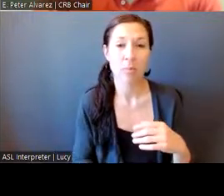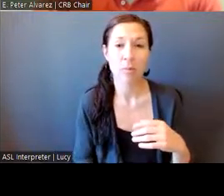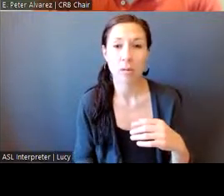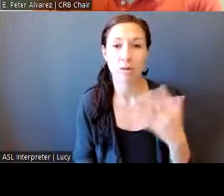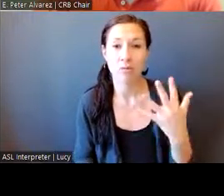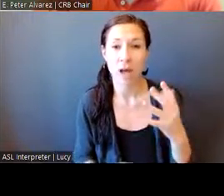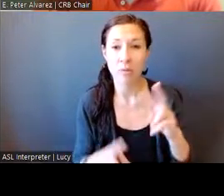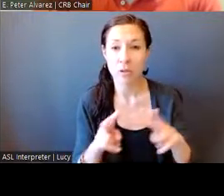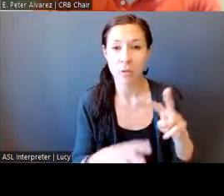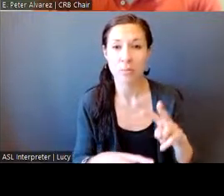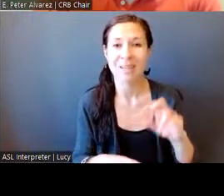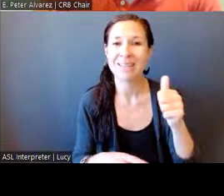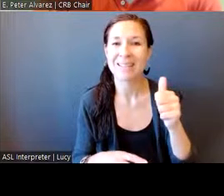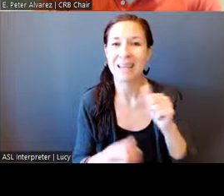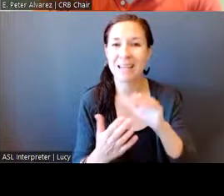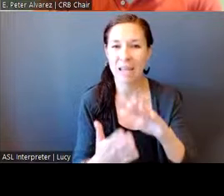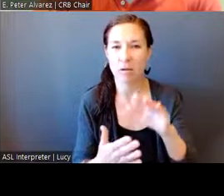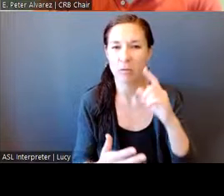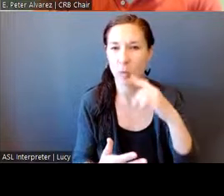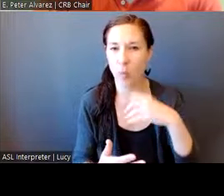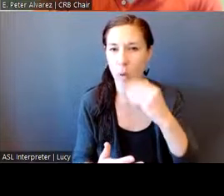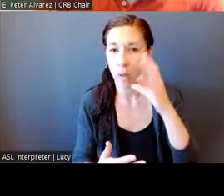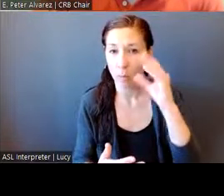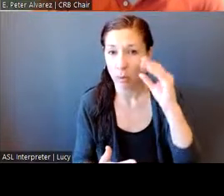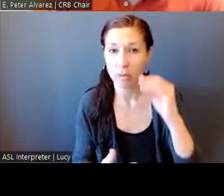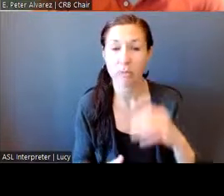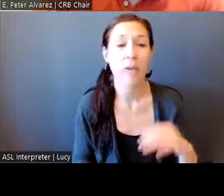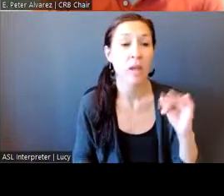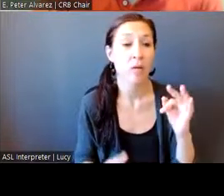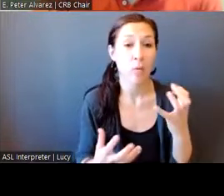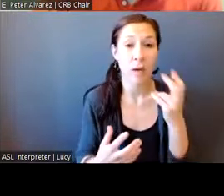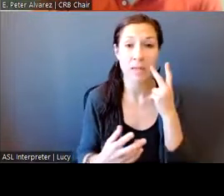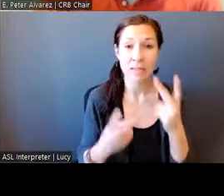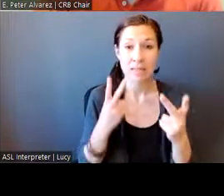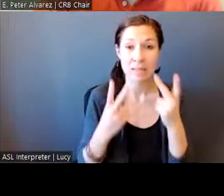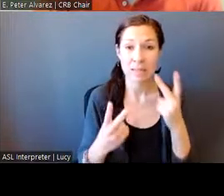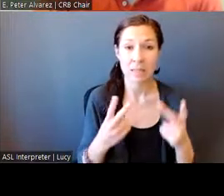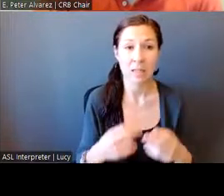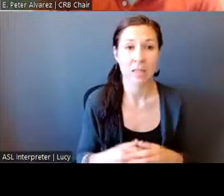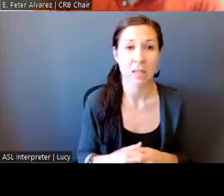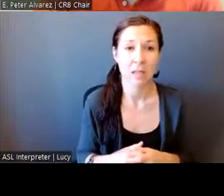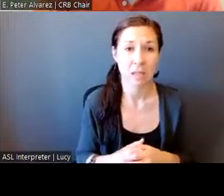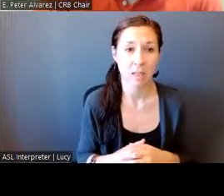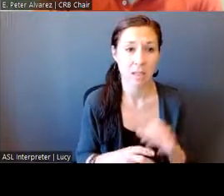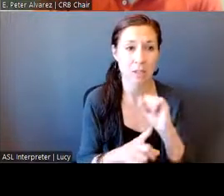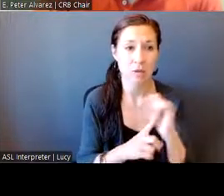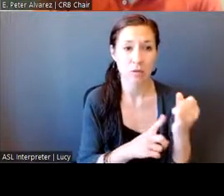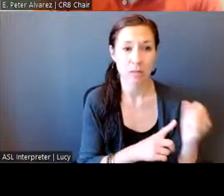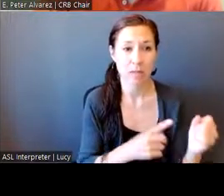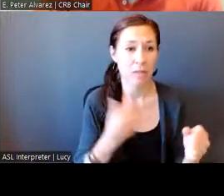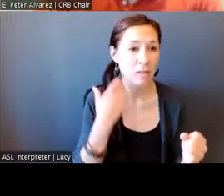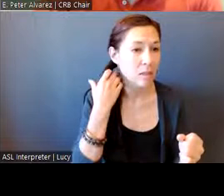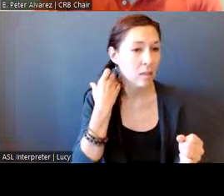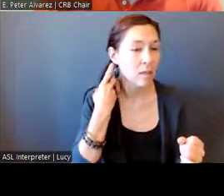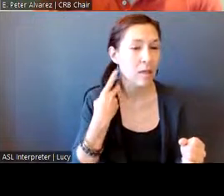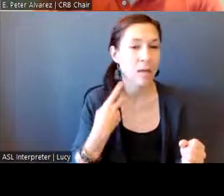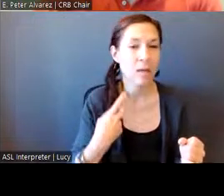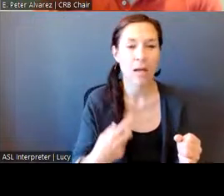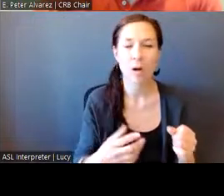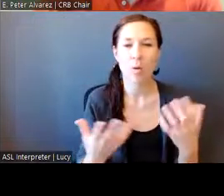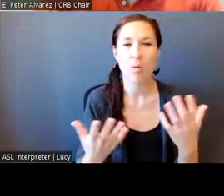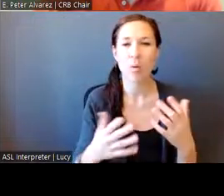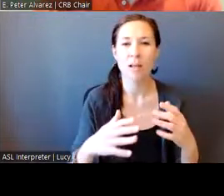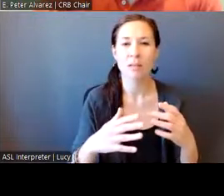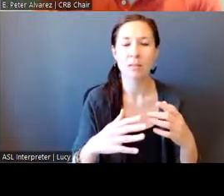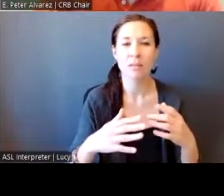Again, if you want to see the basis of the circumstances, you can go on our website to view